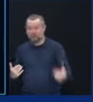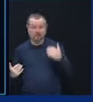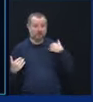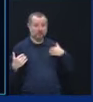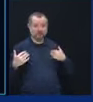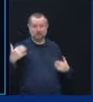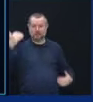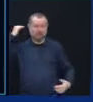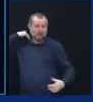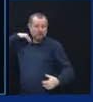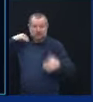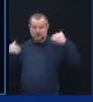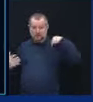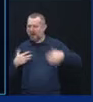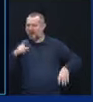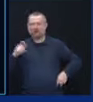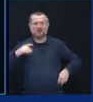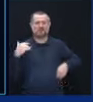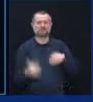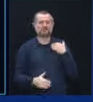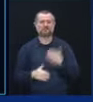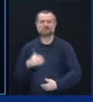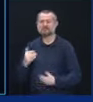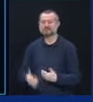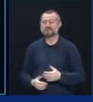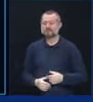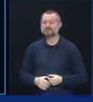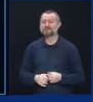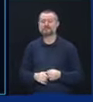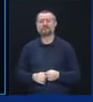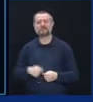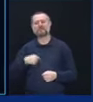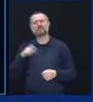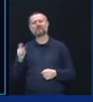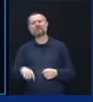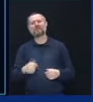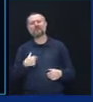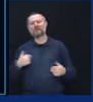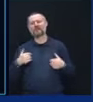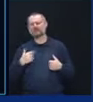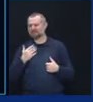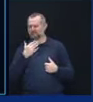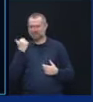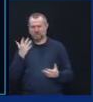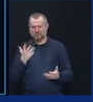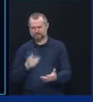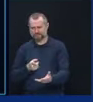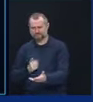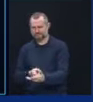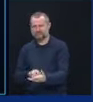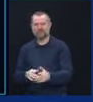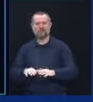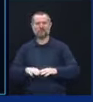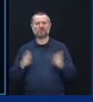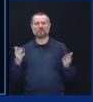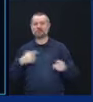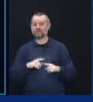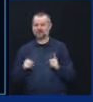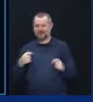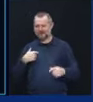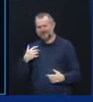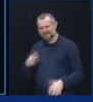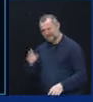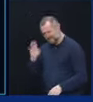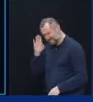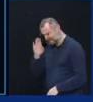and move forward. And have a more constructive dialogue. But I said to them, I'm not